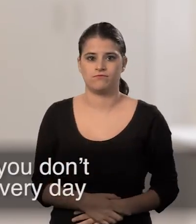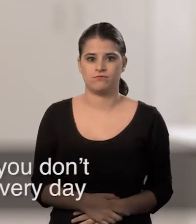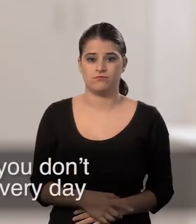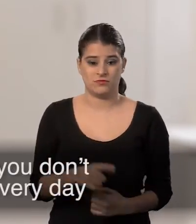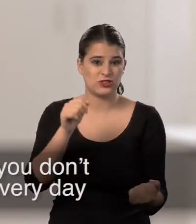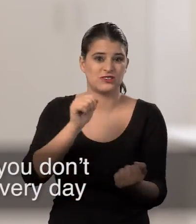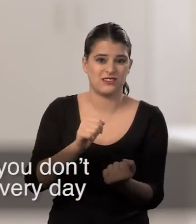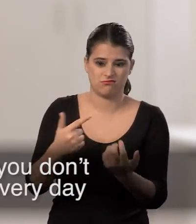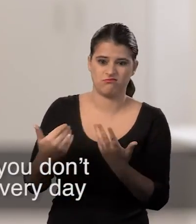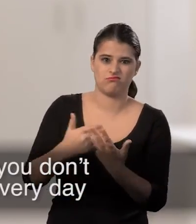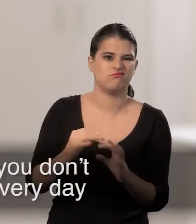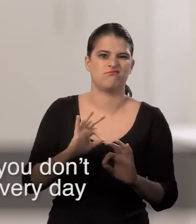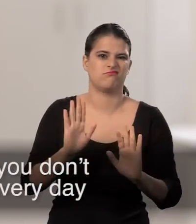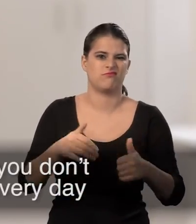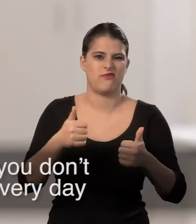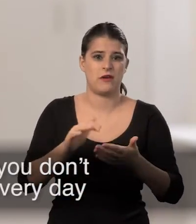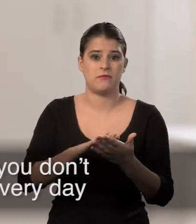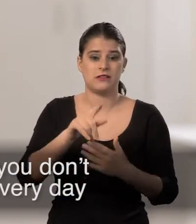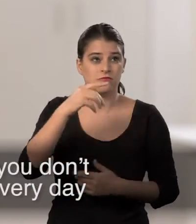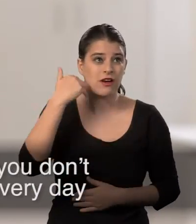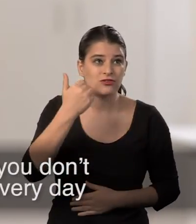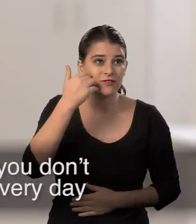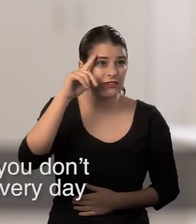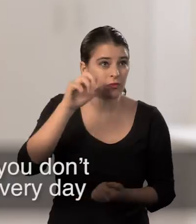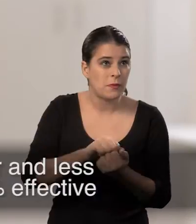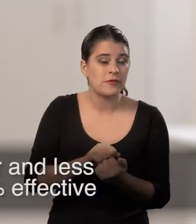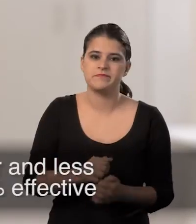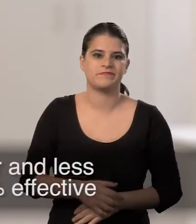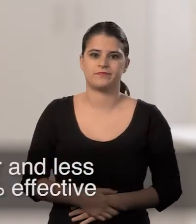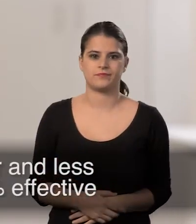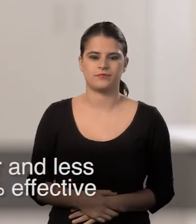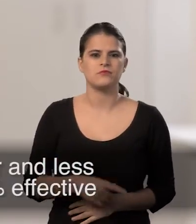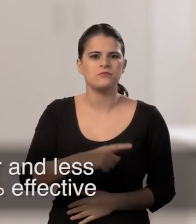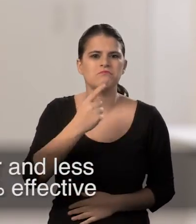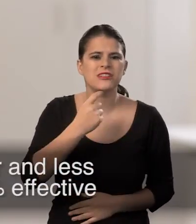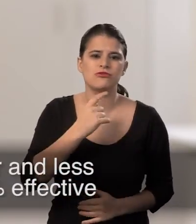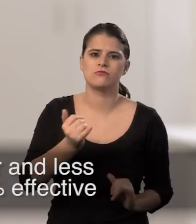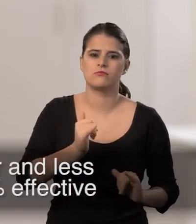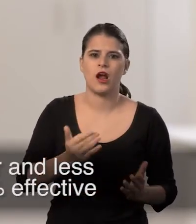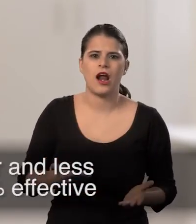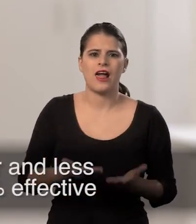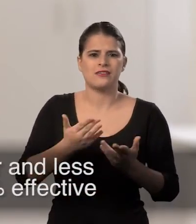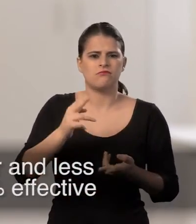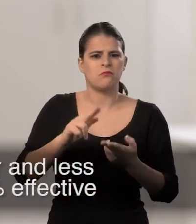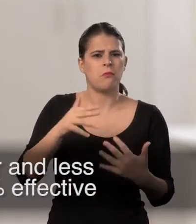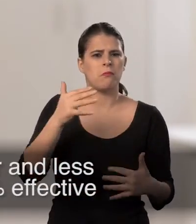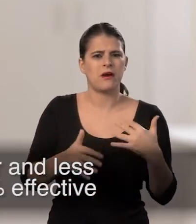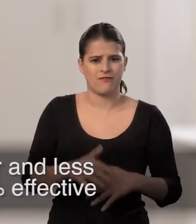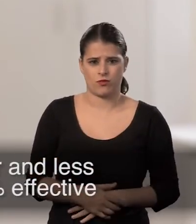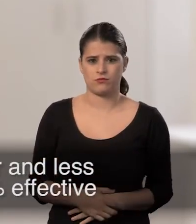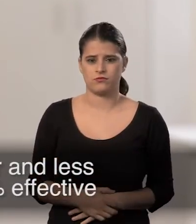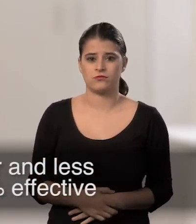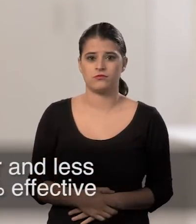It doesn't interfere with sex and you don't have to remember something every day. Your periods may become lighter and less painful